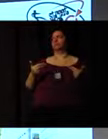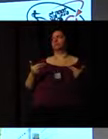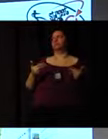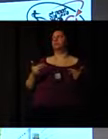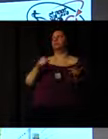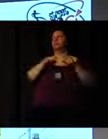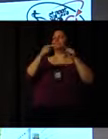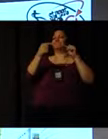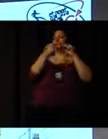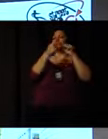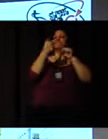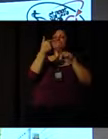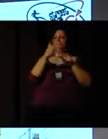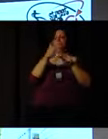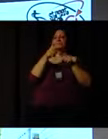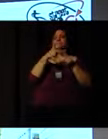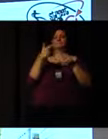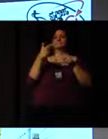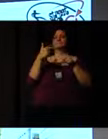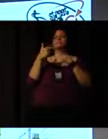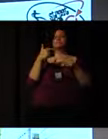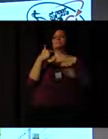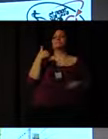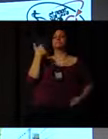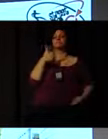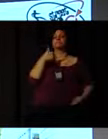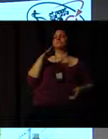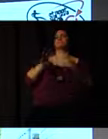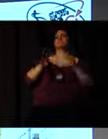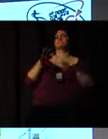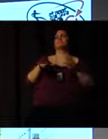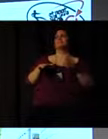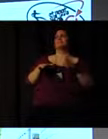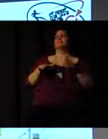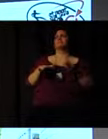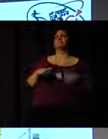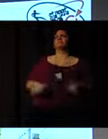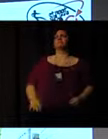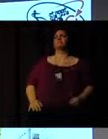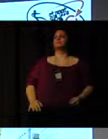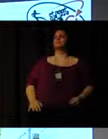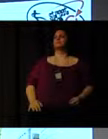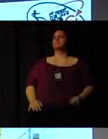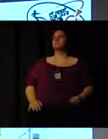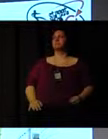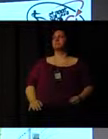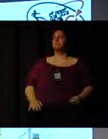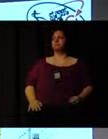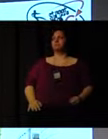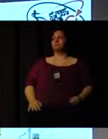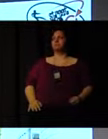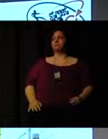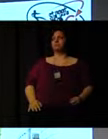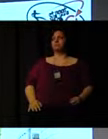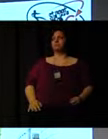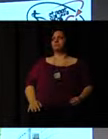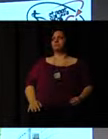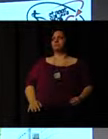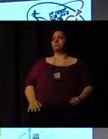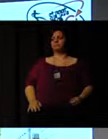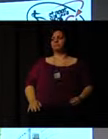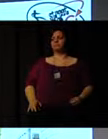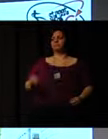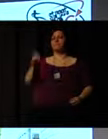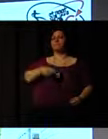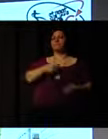probably underestimated for London was the torch relay. So the torch relay ran for 70 days across